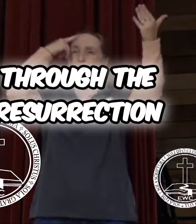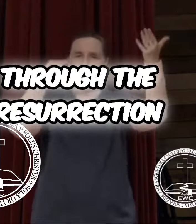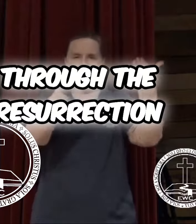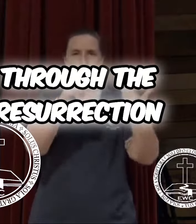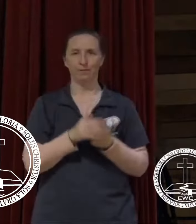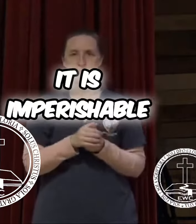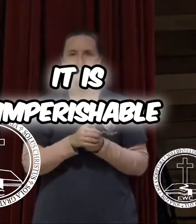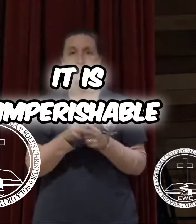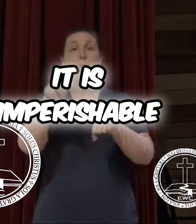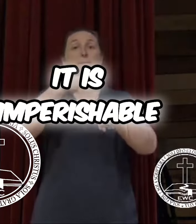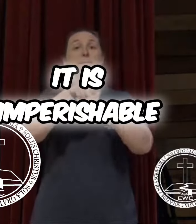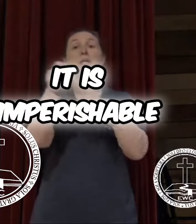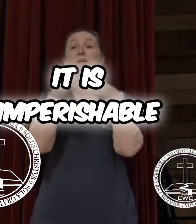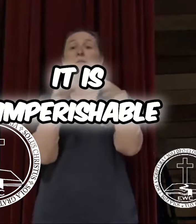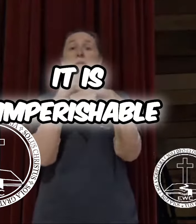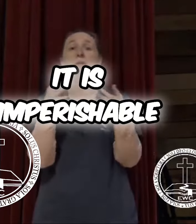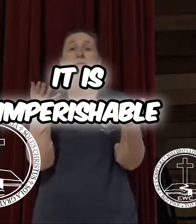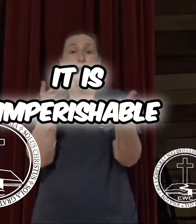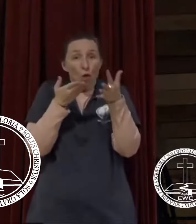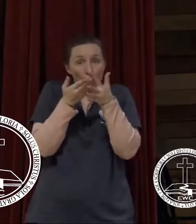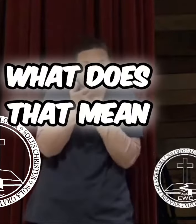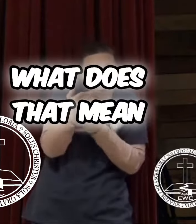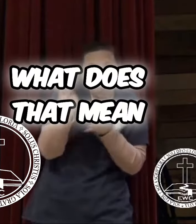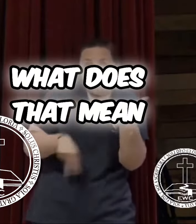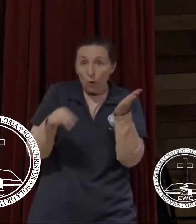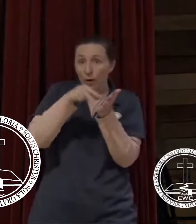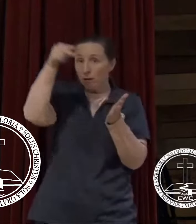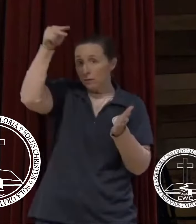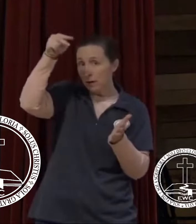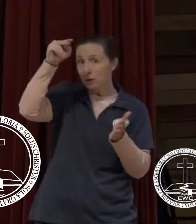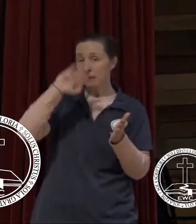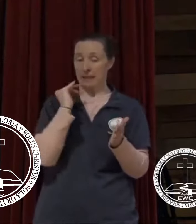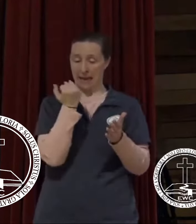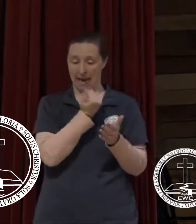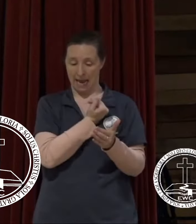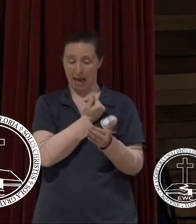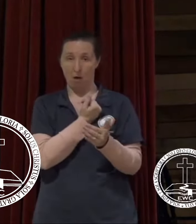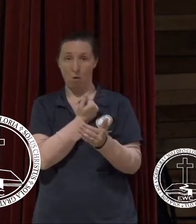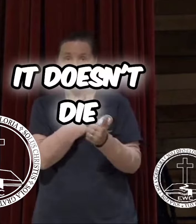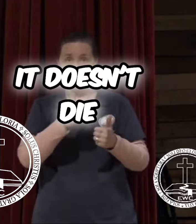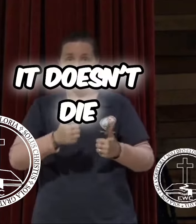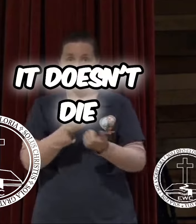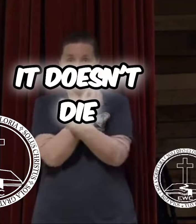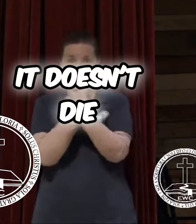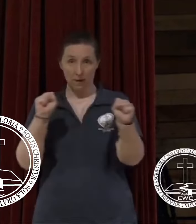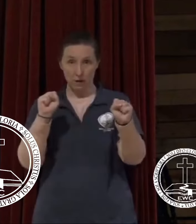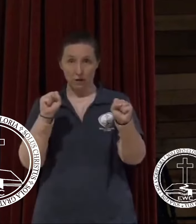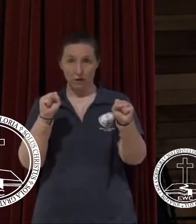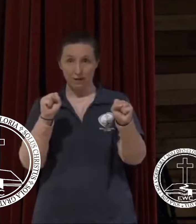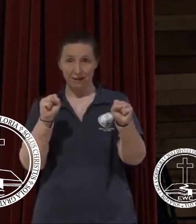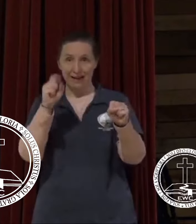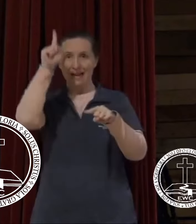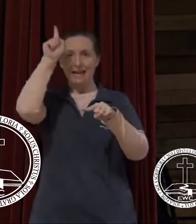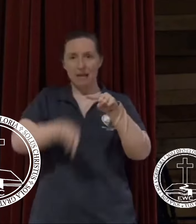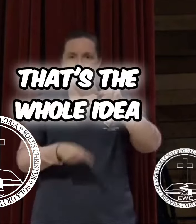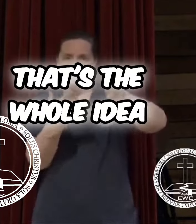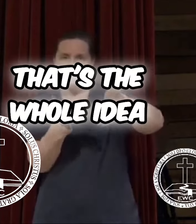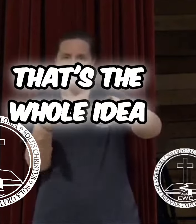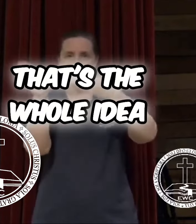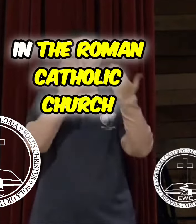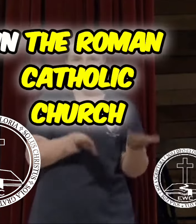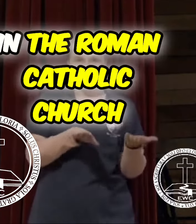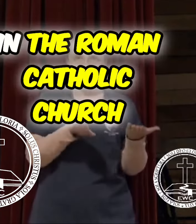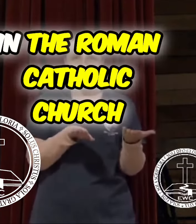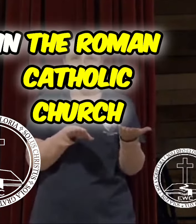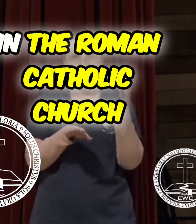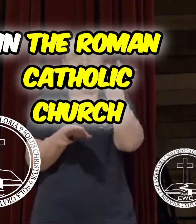through the resurrection, it is what? Imperishable. What does that mean? It doesn't die. That's the